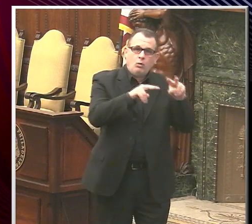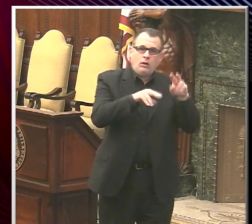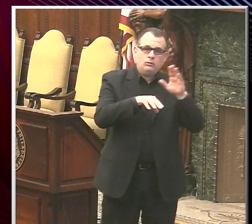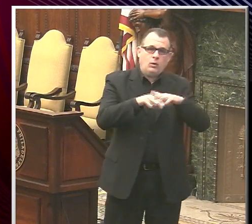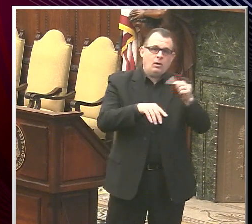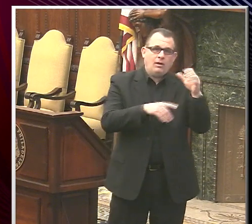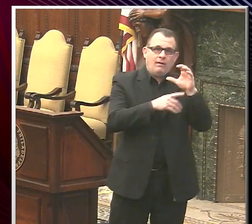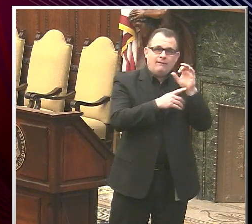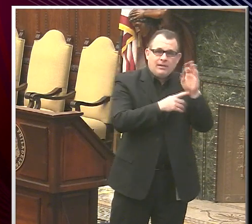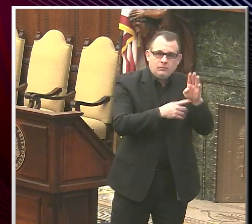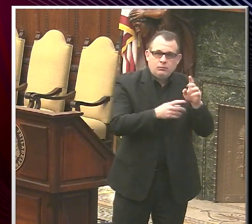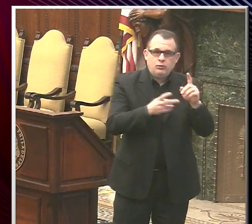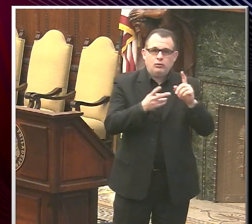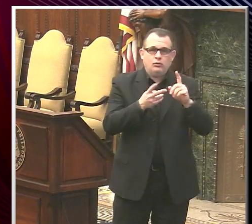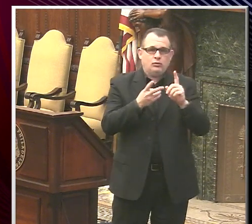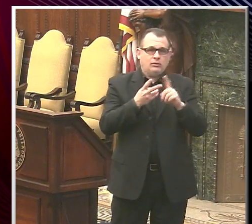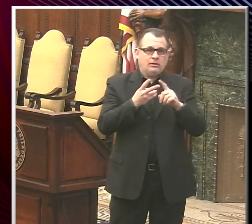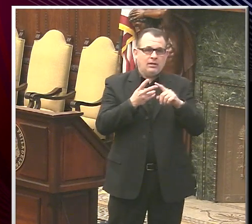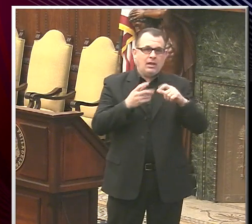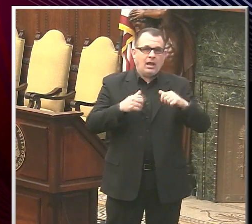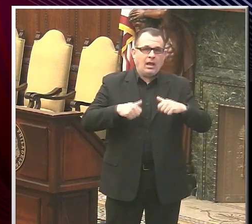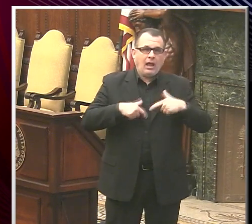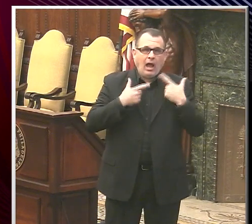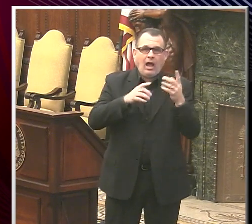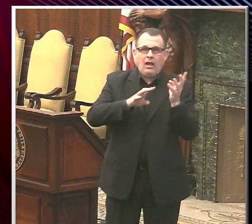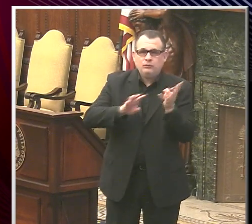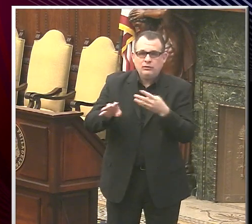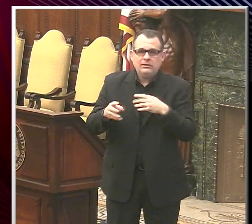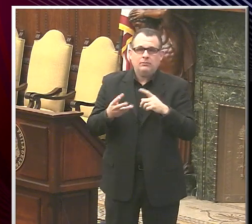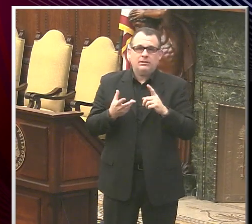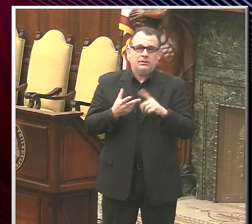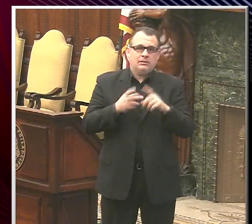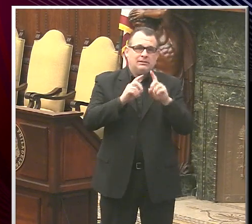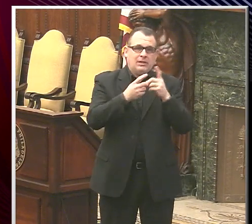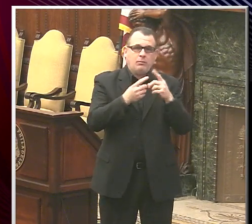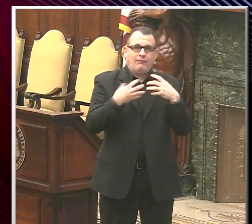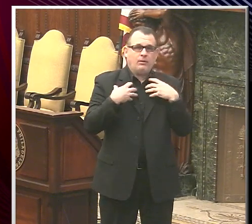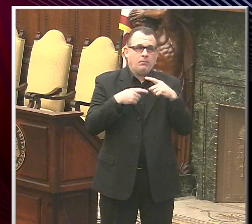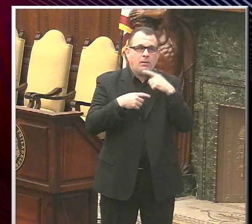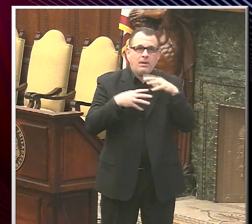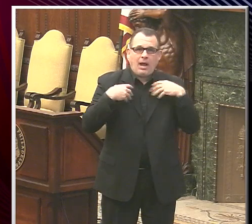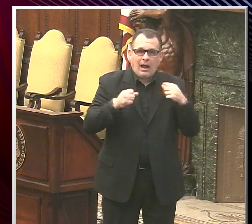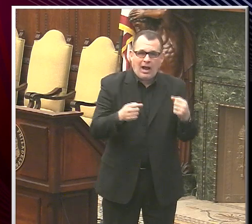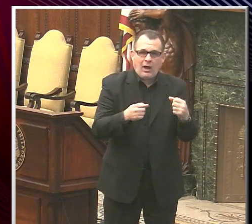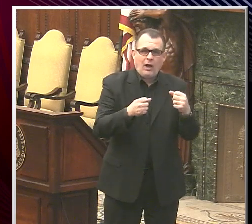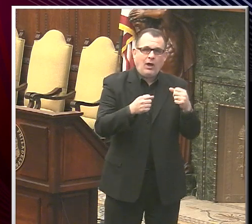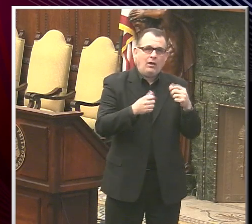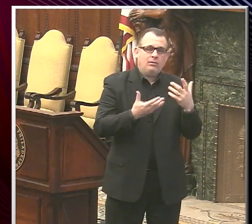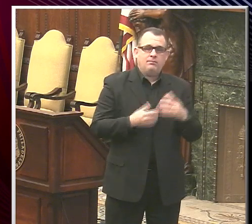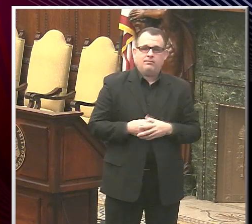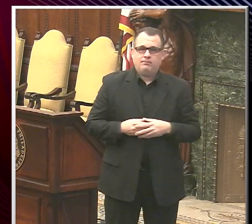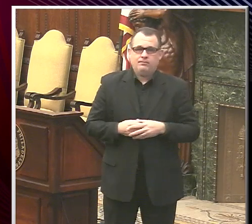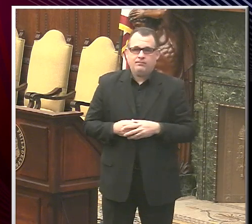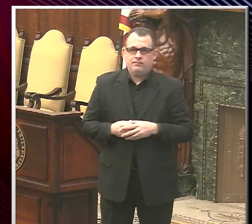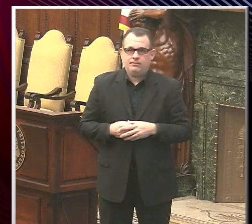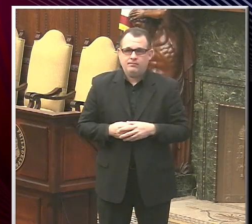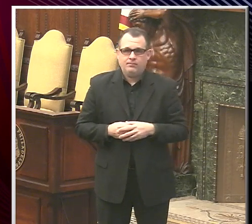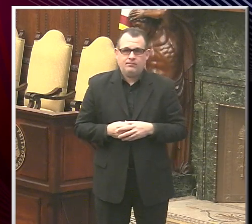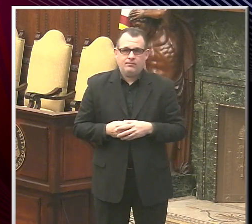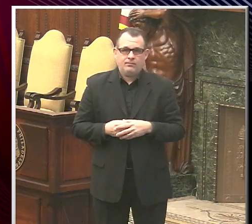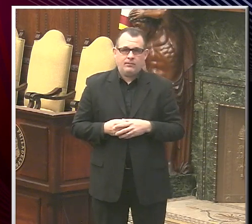one of the live streams, including the Department of Public Health's Twitter account, as well as